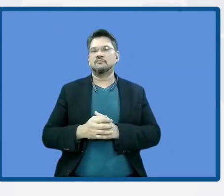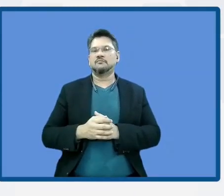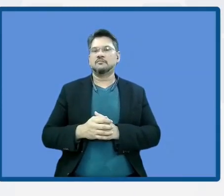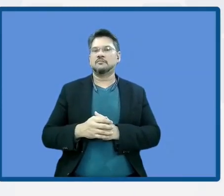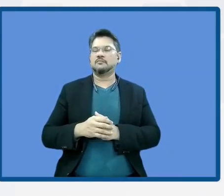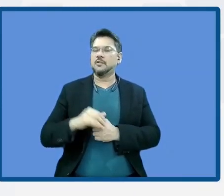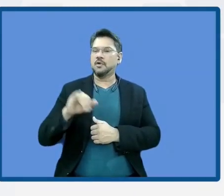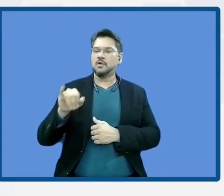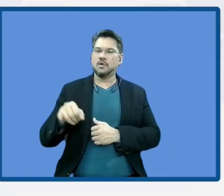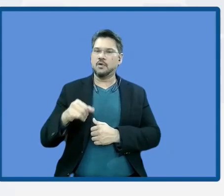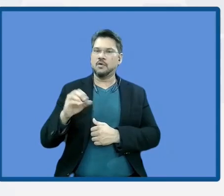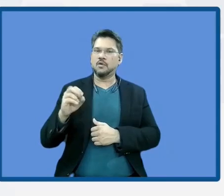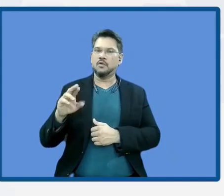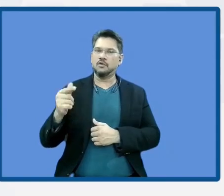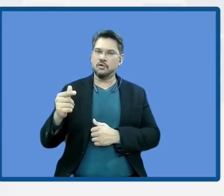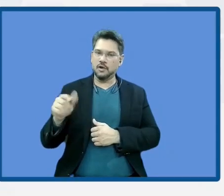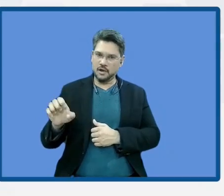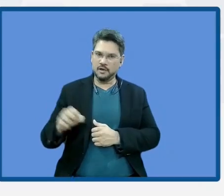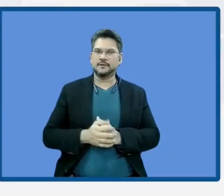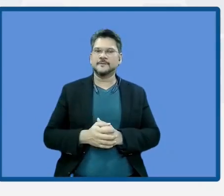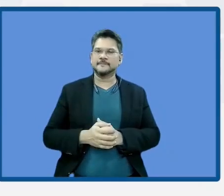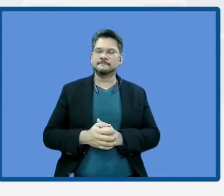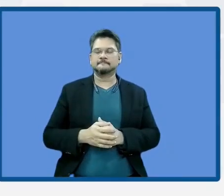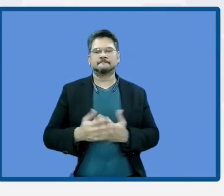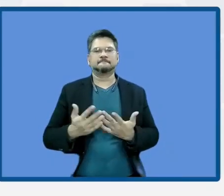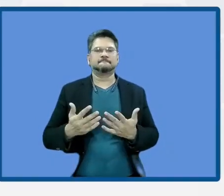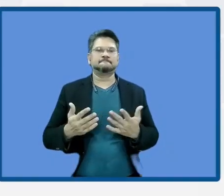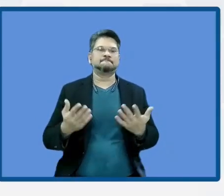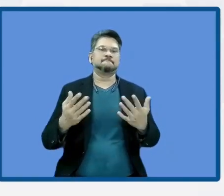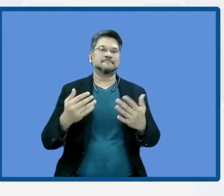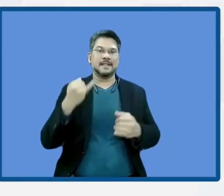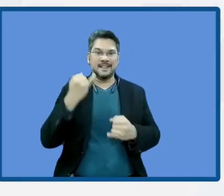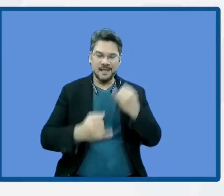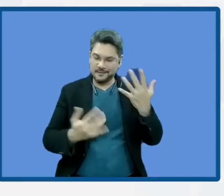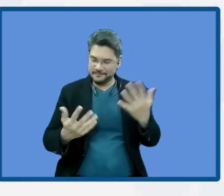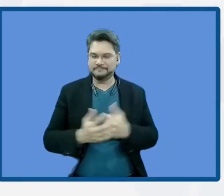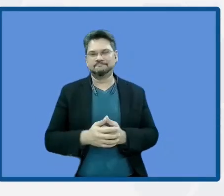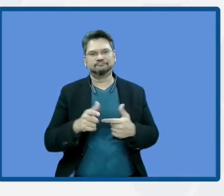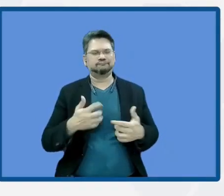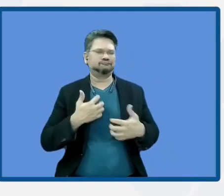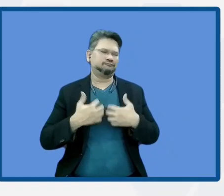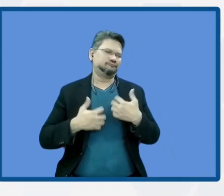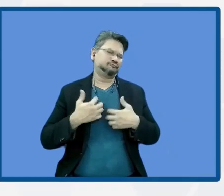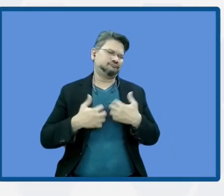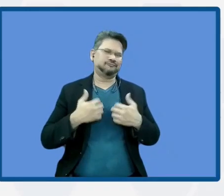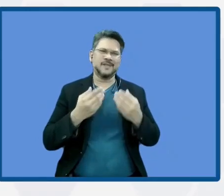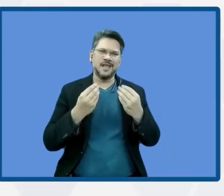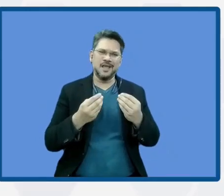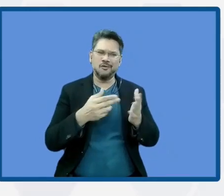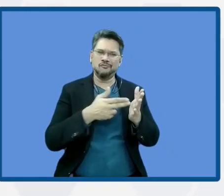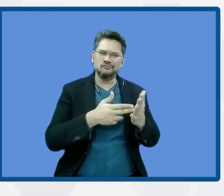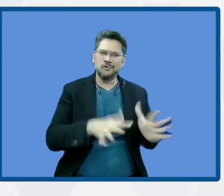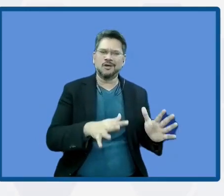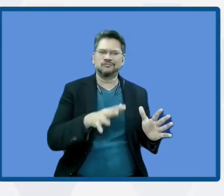quite interesting because how natural based solutions can promote or strengthen the resiliency